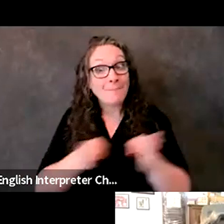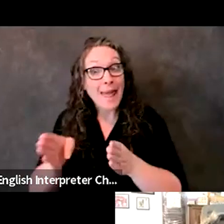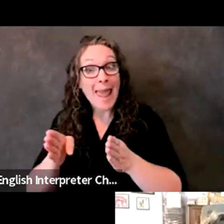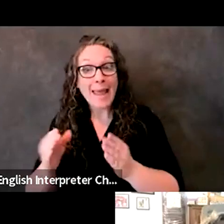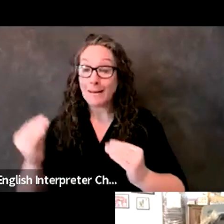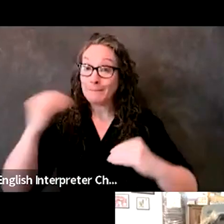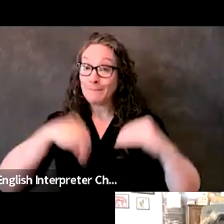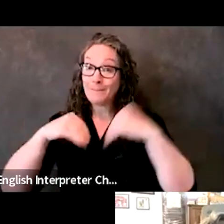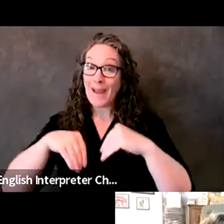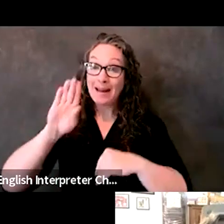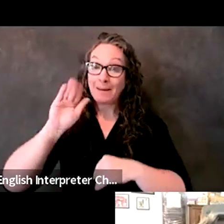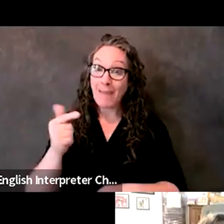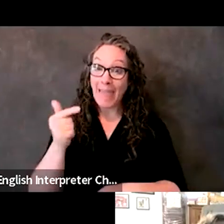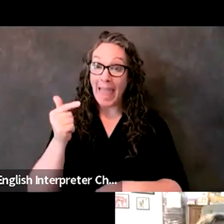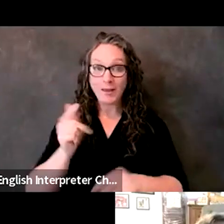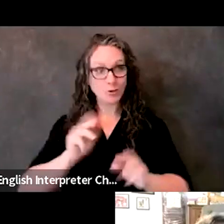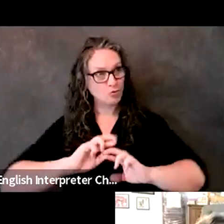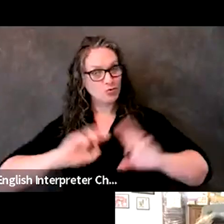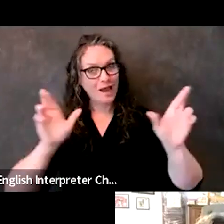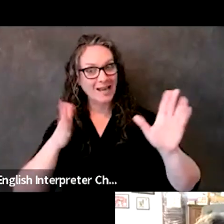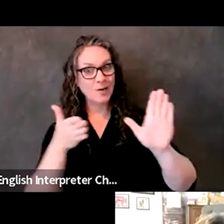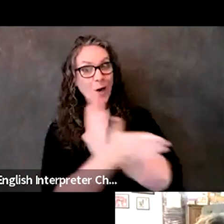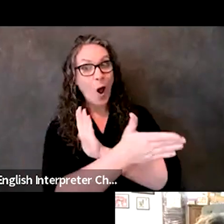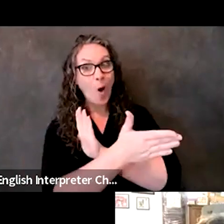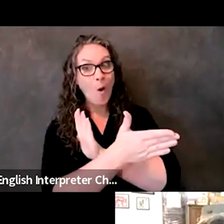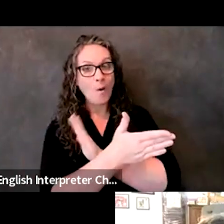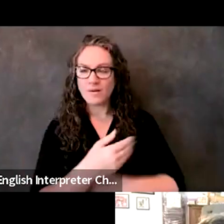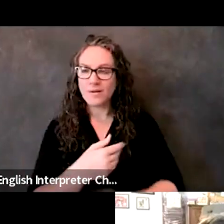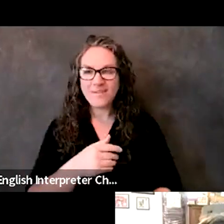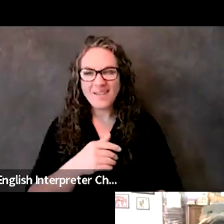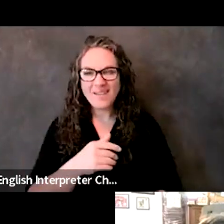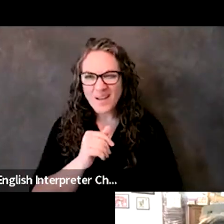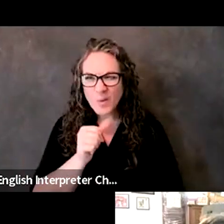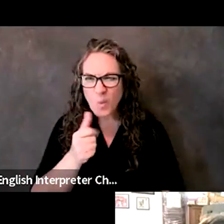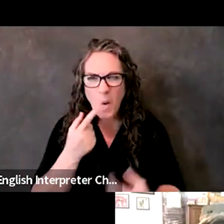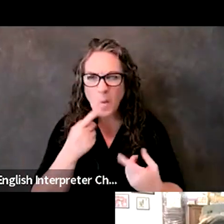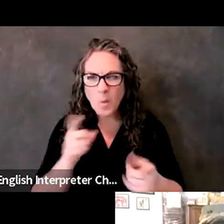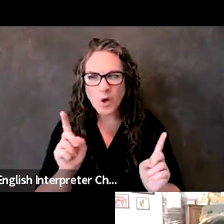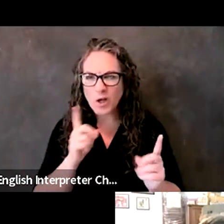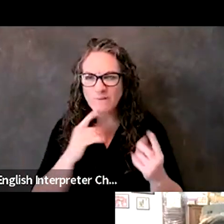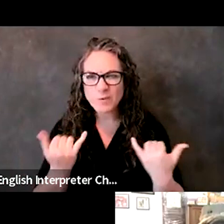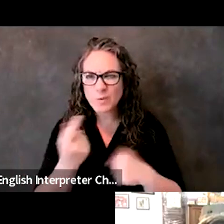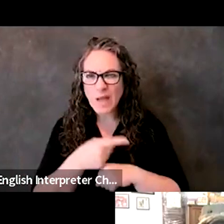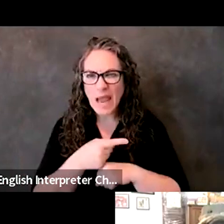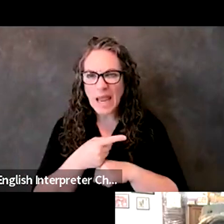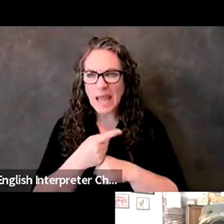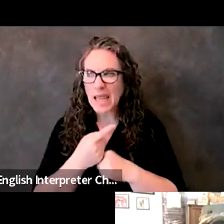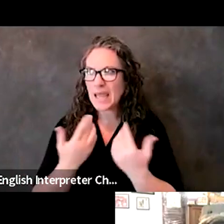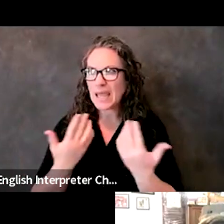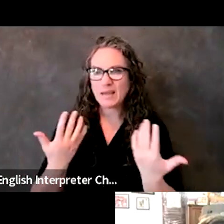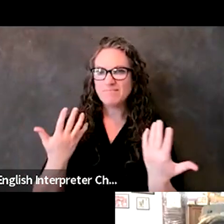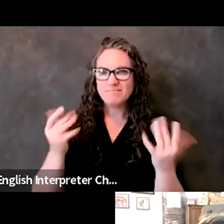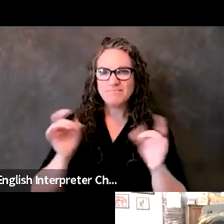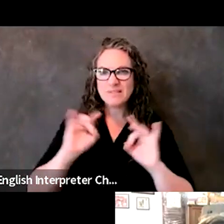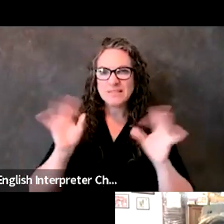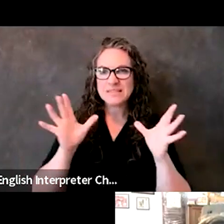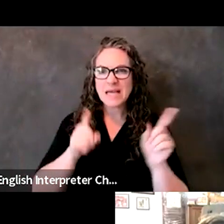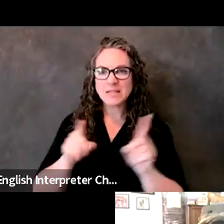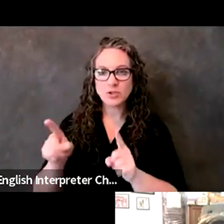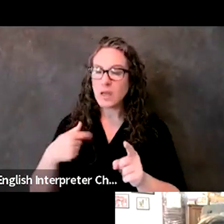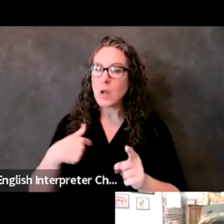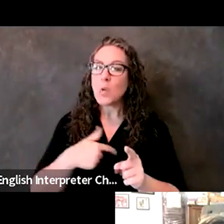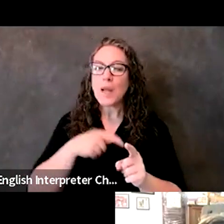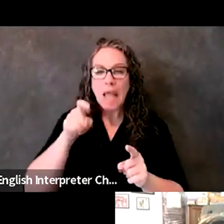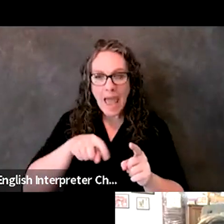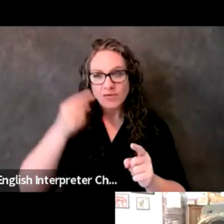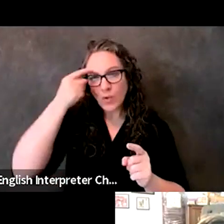be ready to go. So it's just not going to cut it, um, in today's disasters landscape. You know, we have to go much deeper